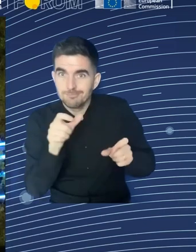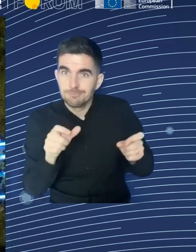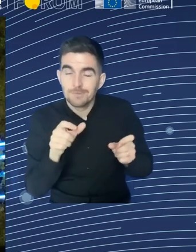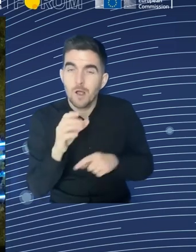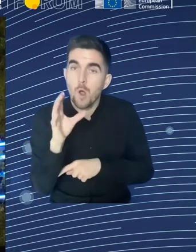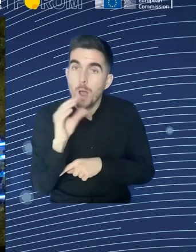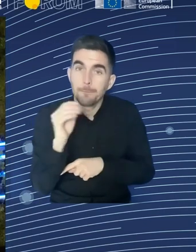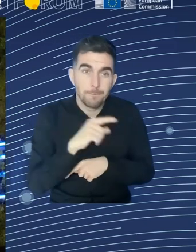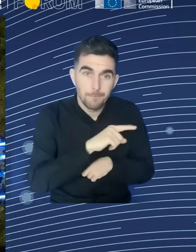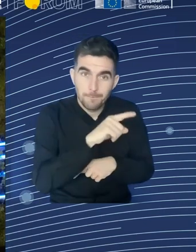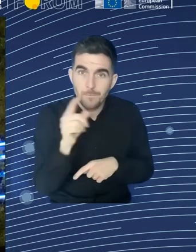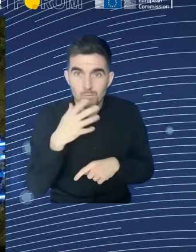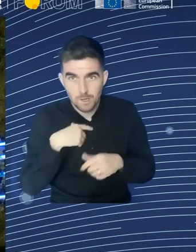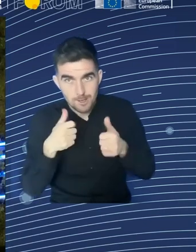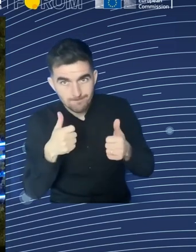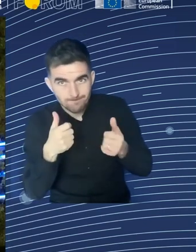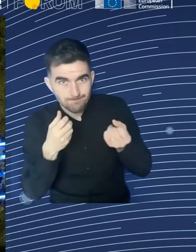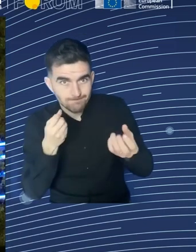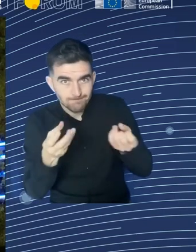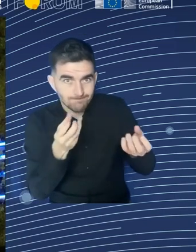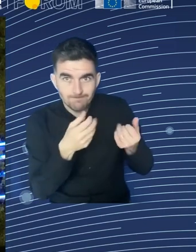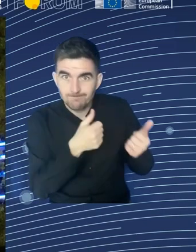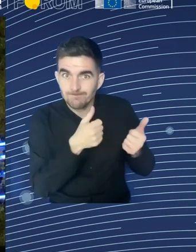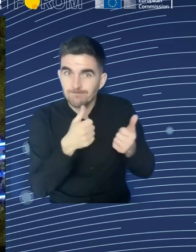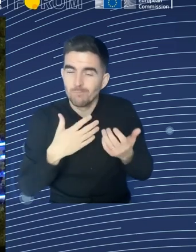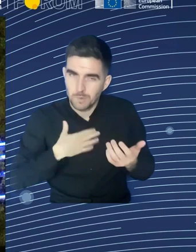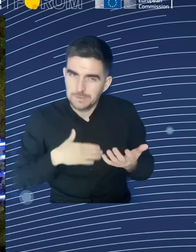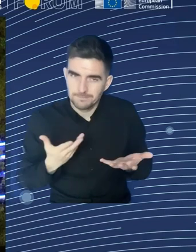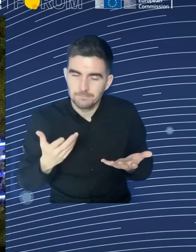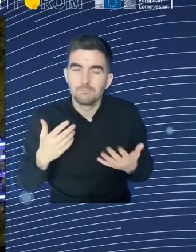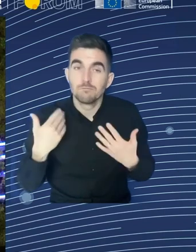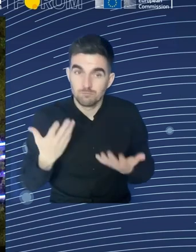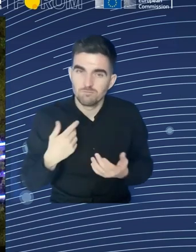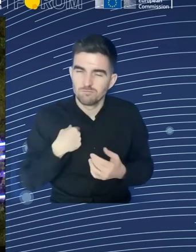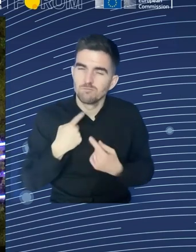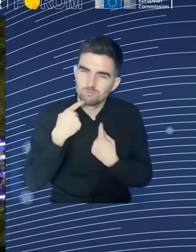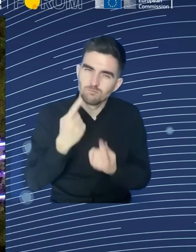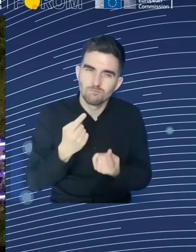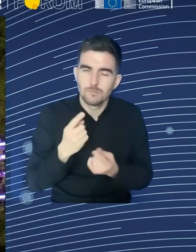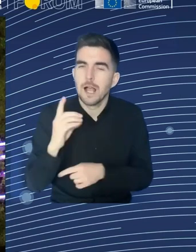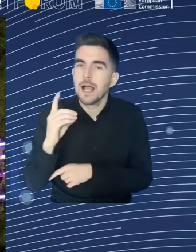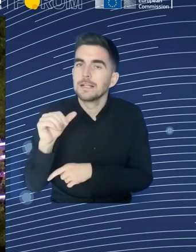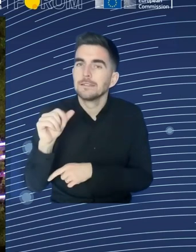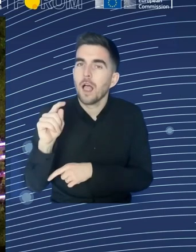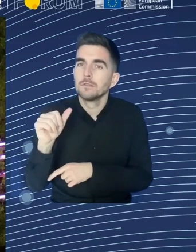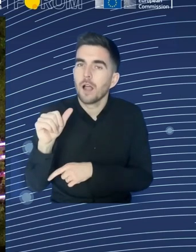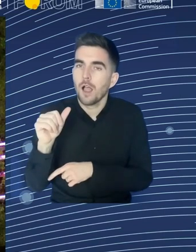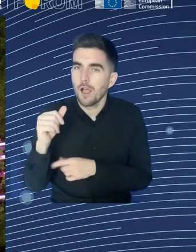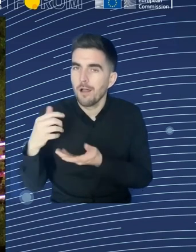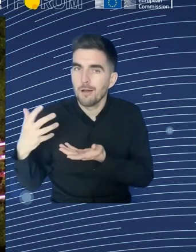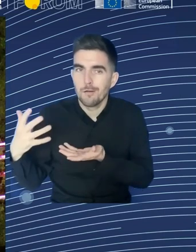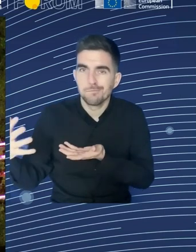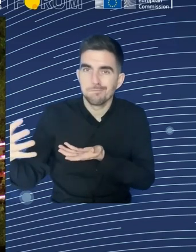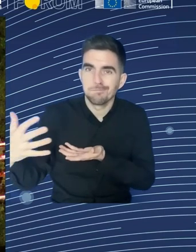a local level, could be very useful, because we can collect and provide useful information, which could be not